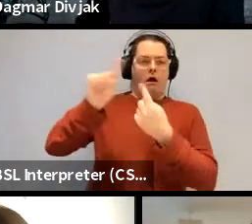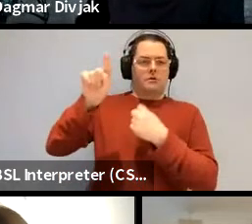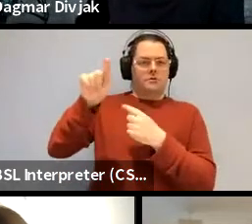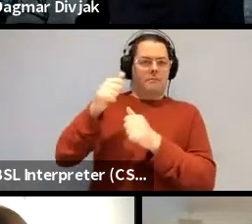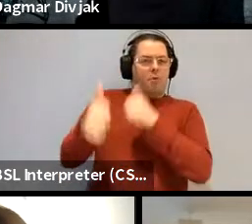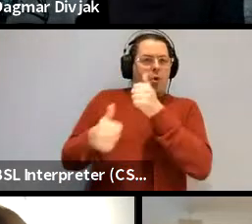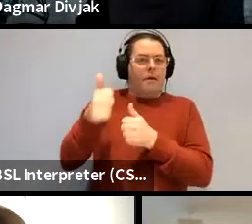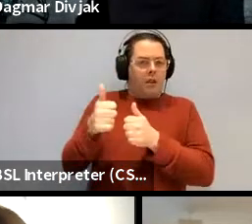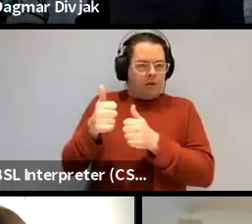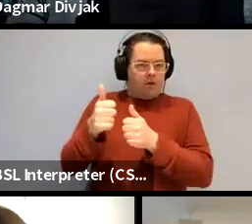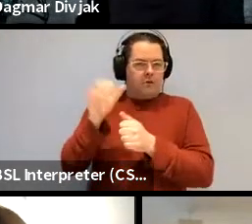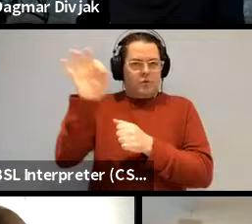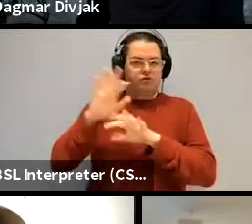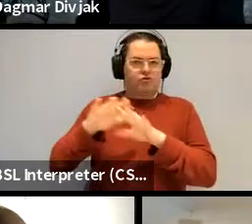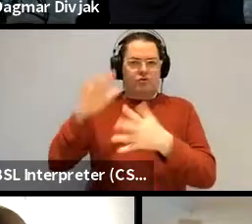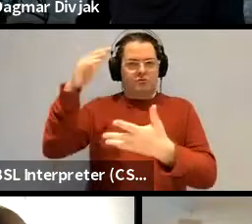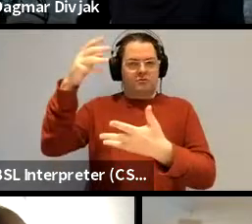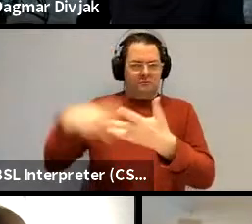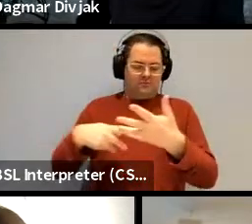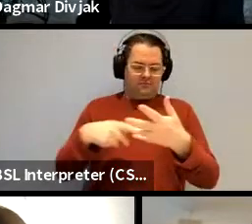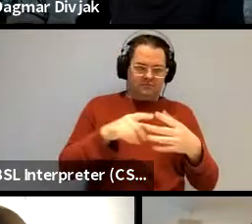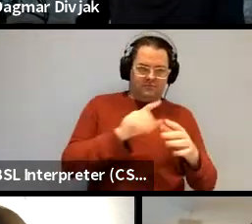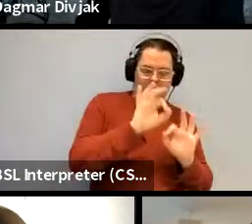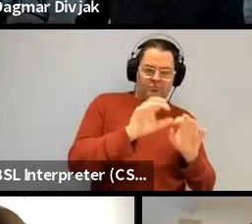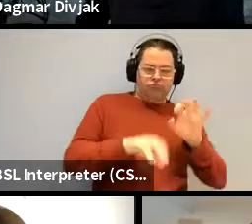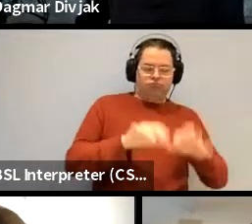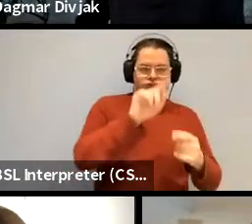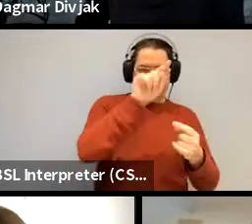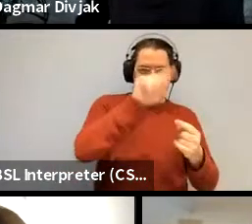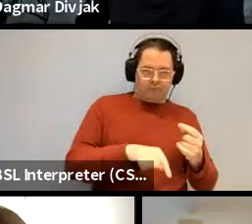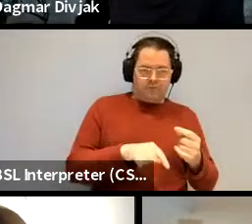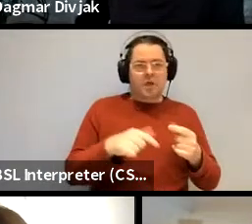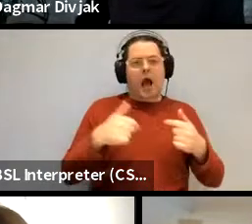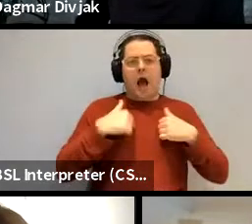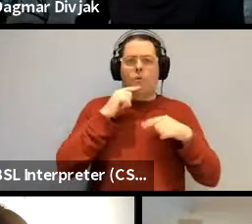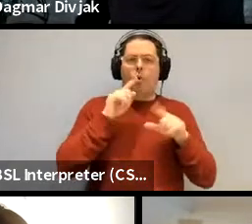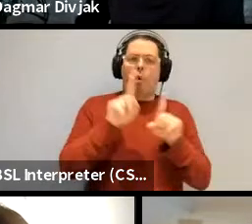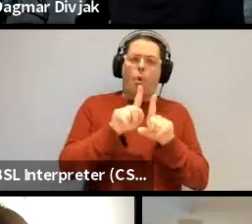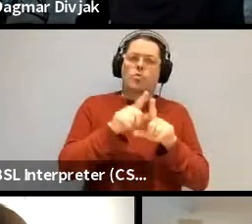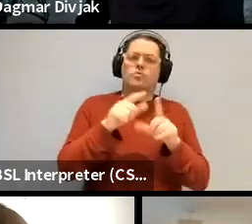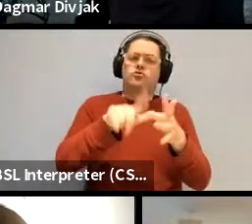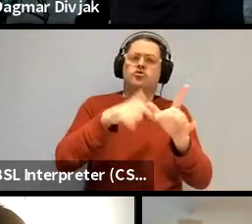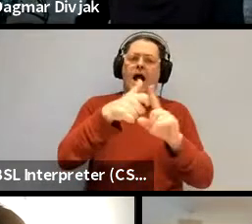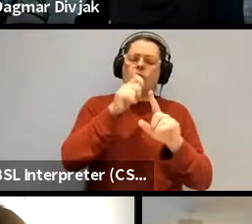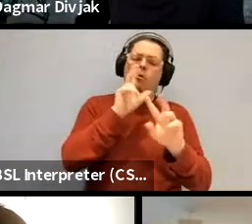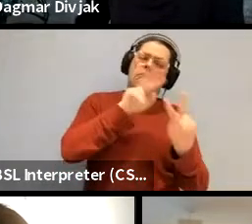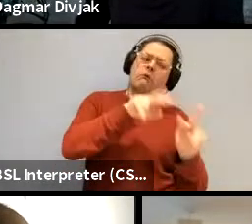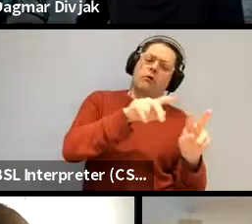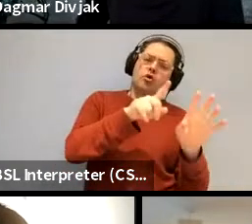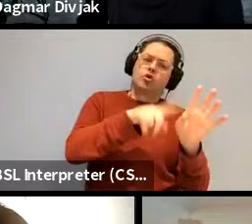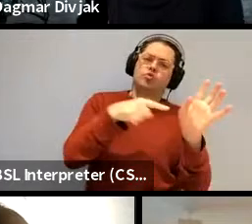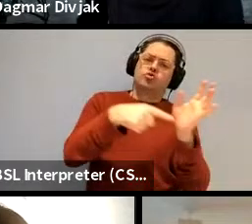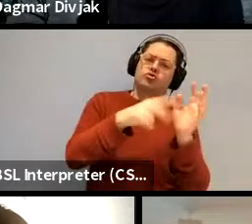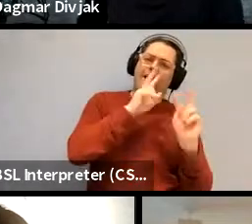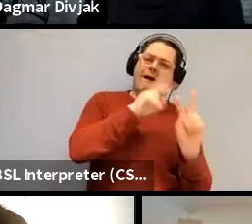upvote them then we can um sort of filter them that way i'll also take a look at youtube as well so if people want to post questions there um otherwise can we open it up to the panel